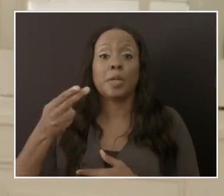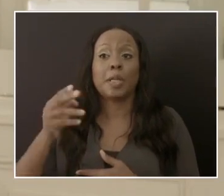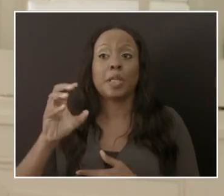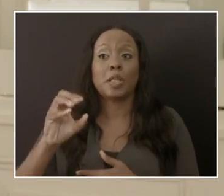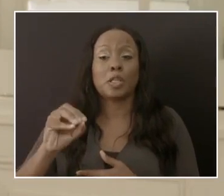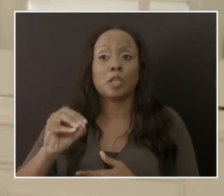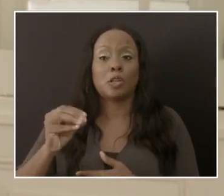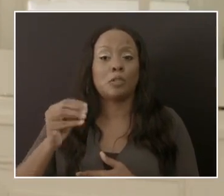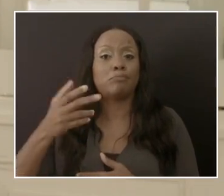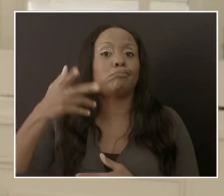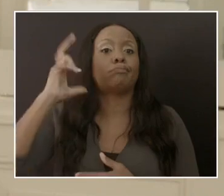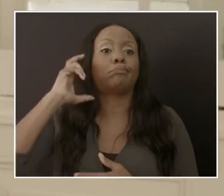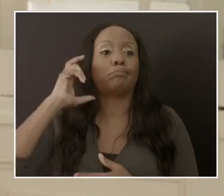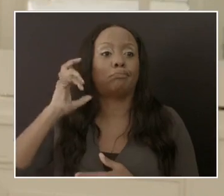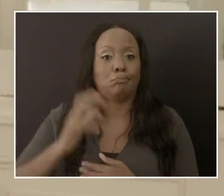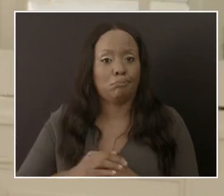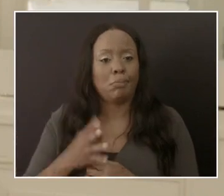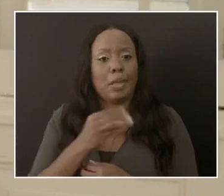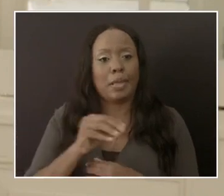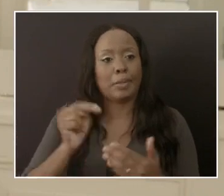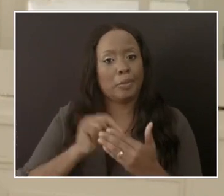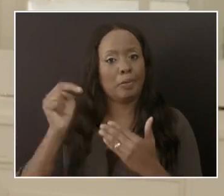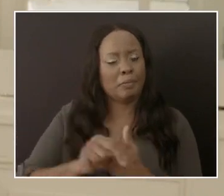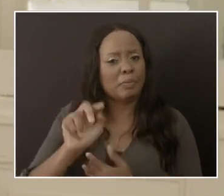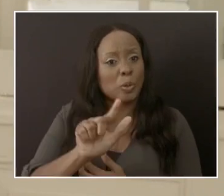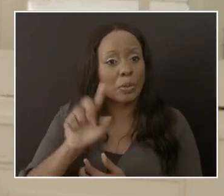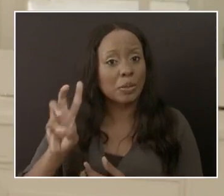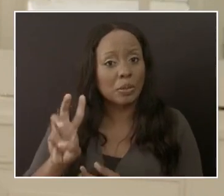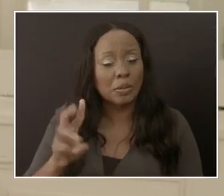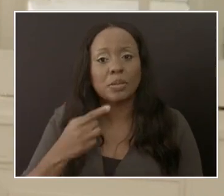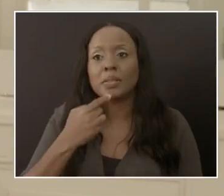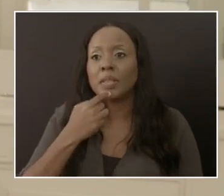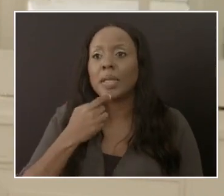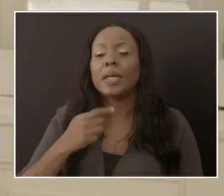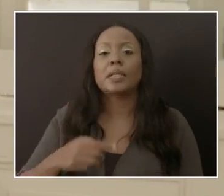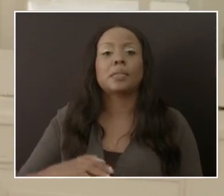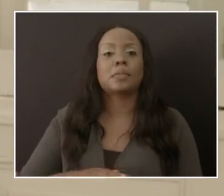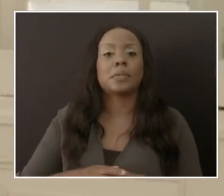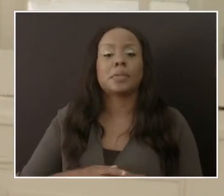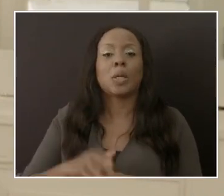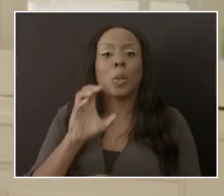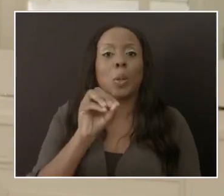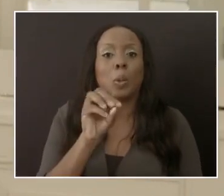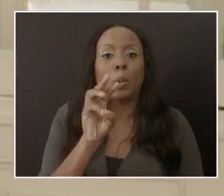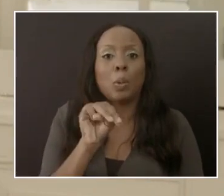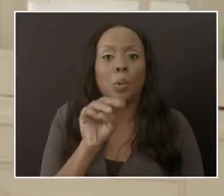November, the WHO declared this as a virus of concern.